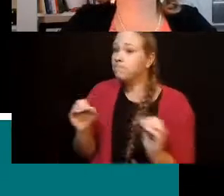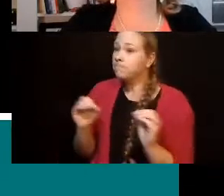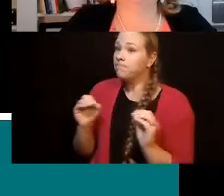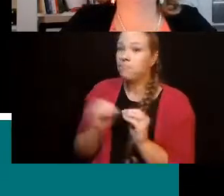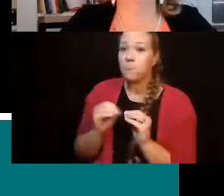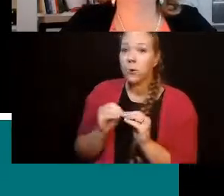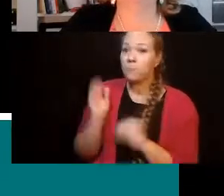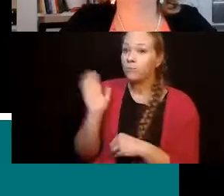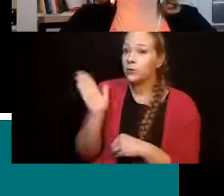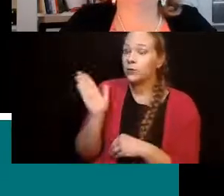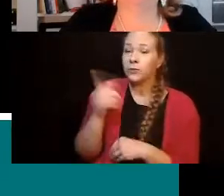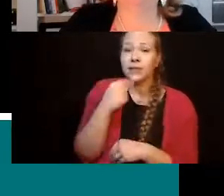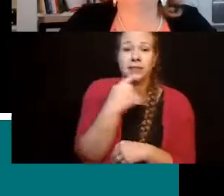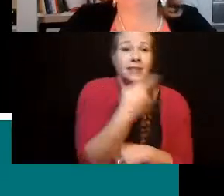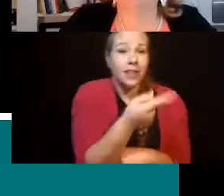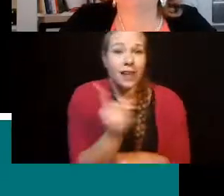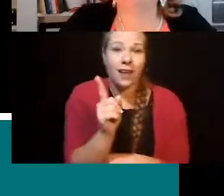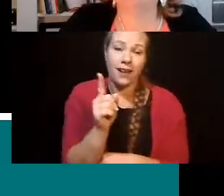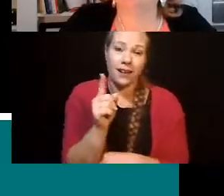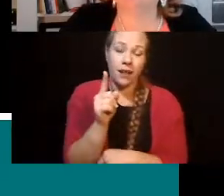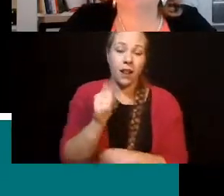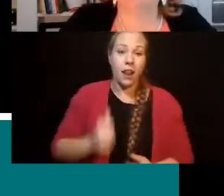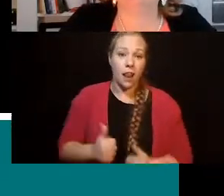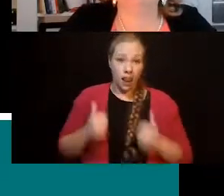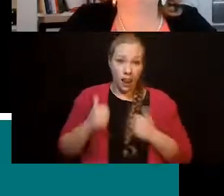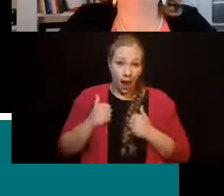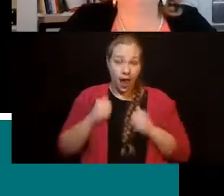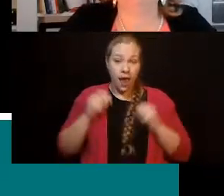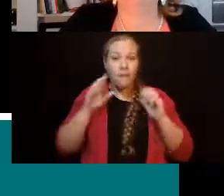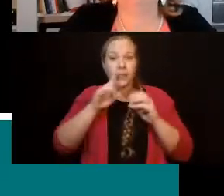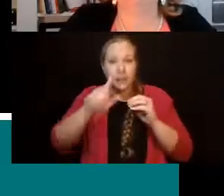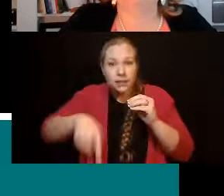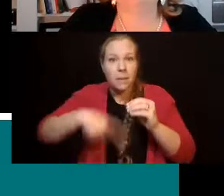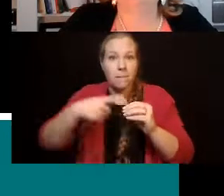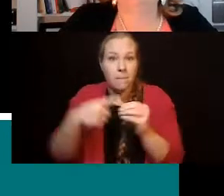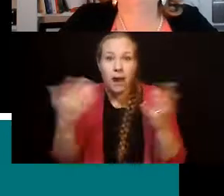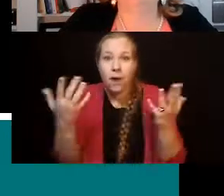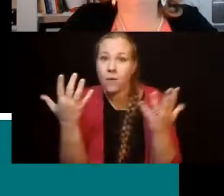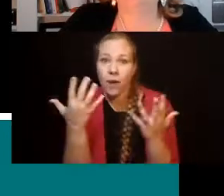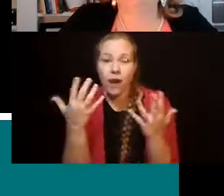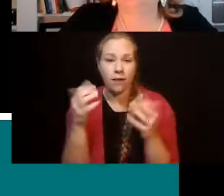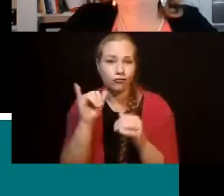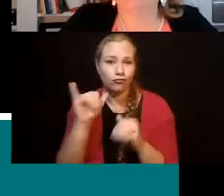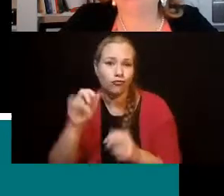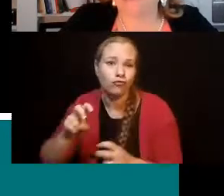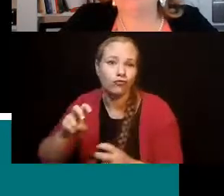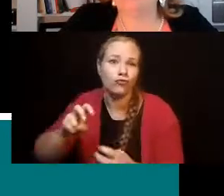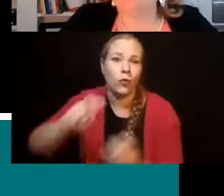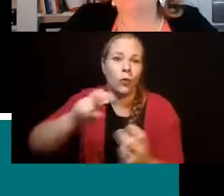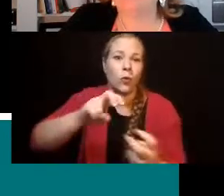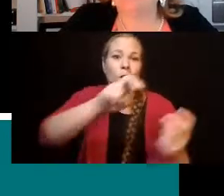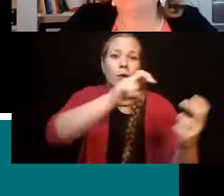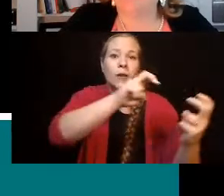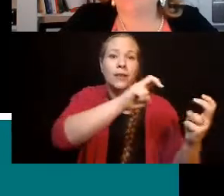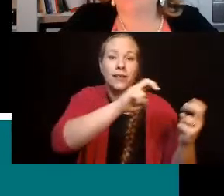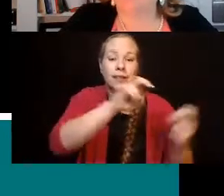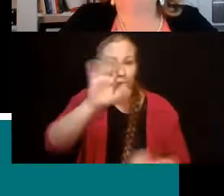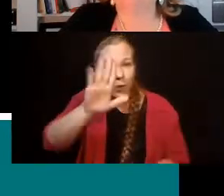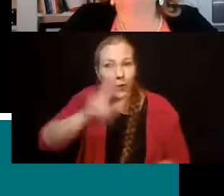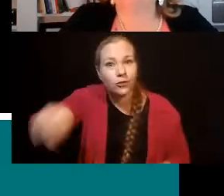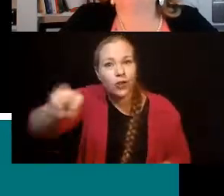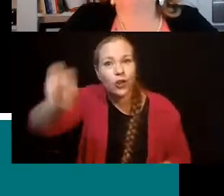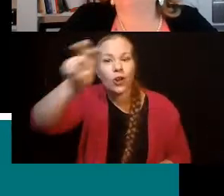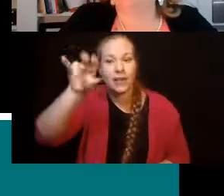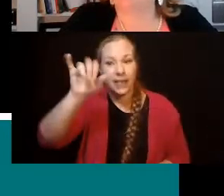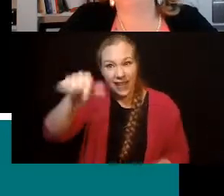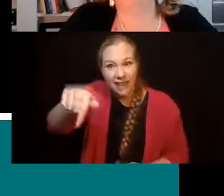remind everybody, life is a journey, not a destination. I mean, we just, we work from where we're at. And we